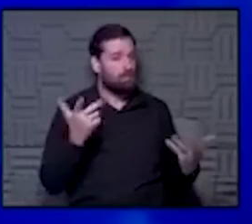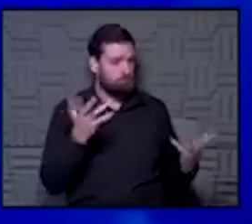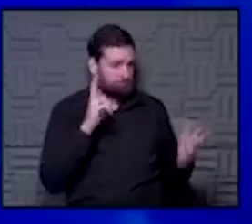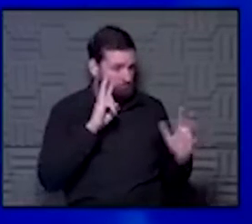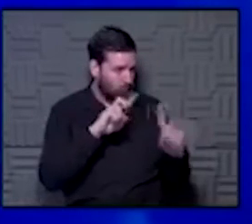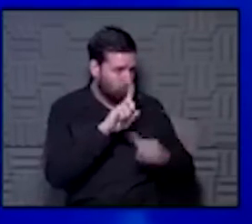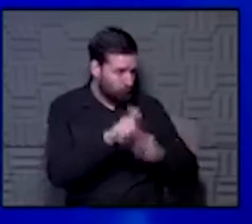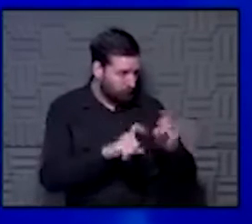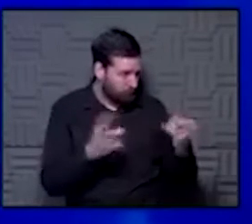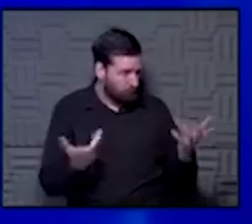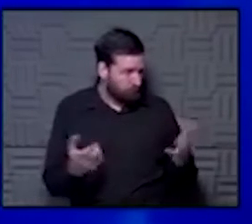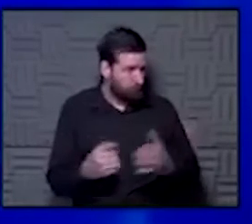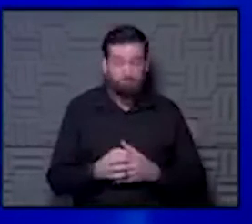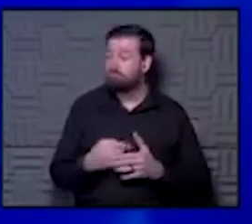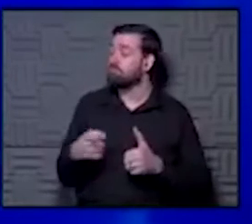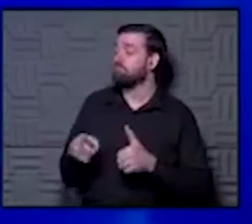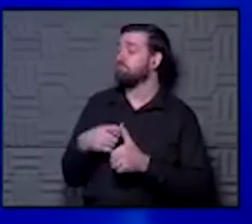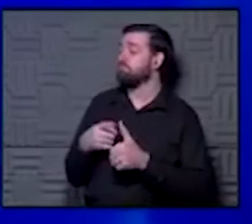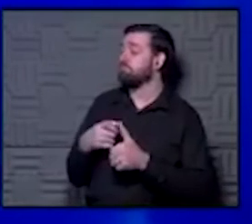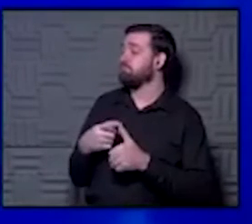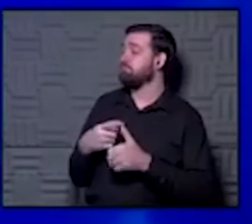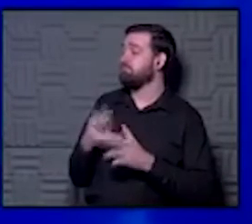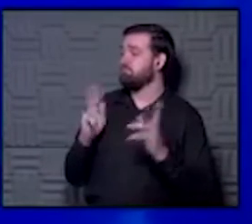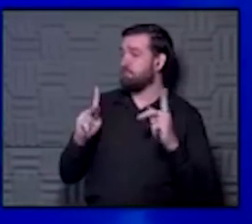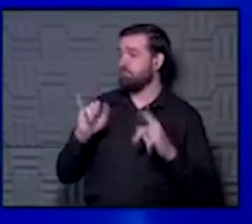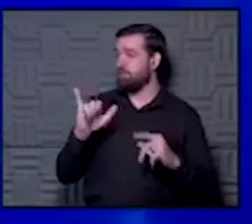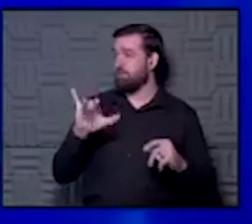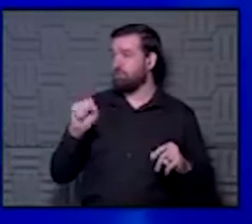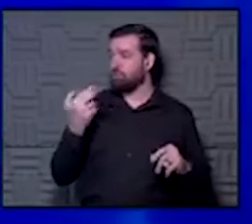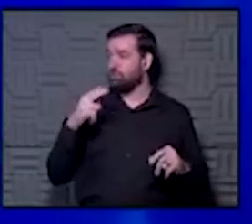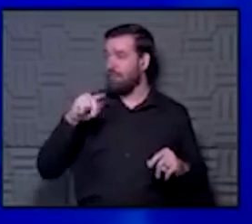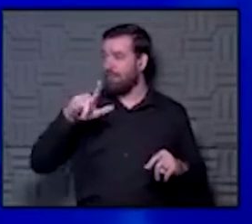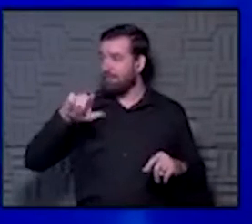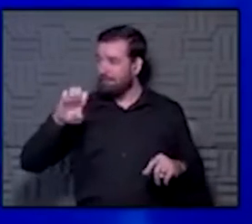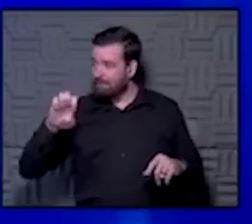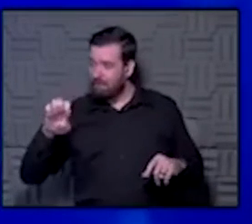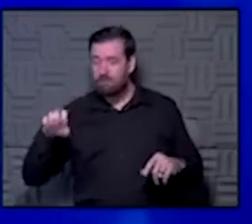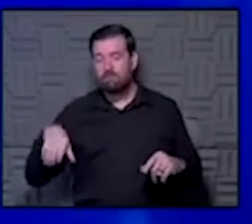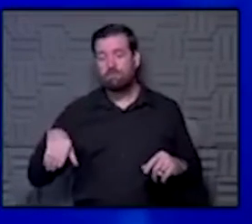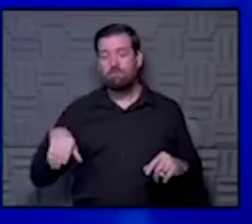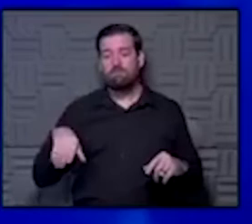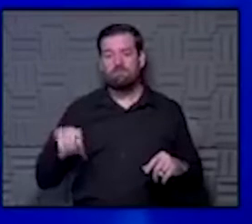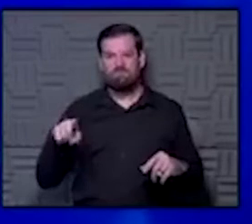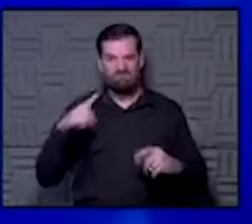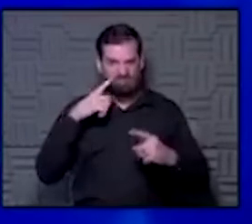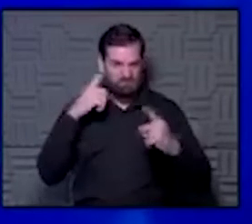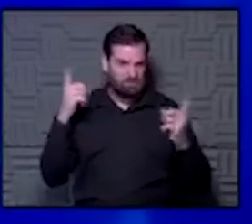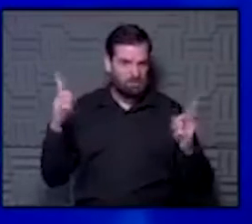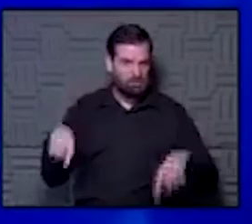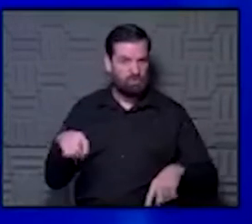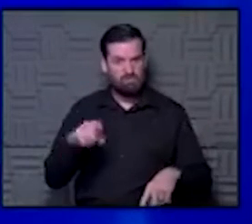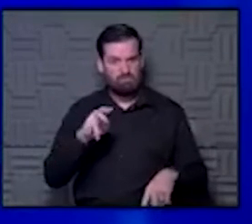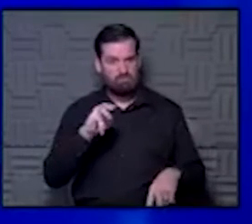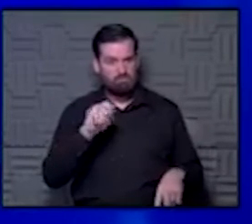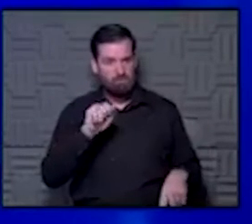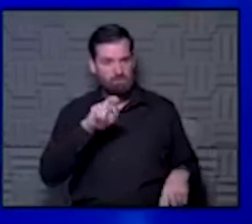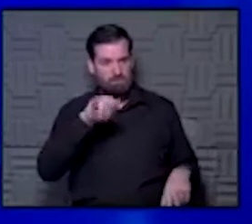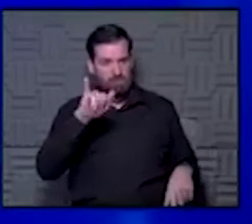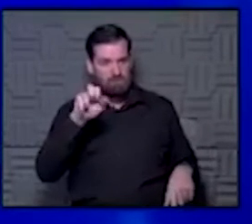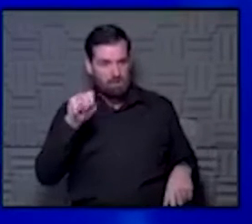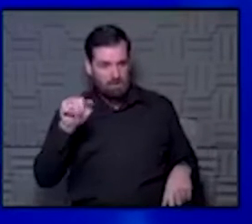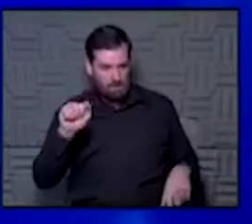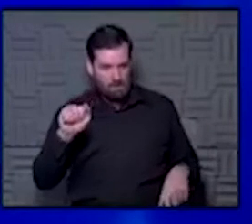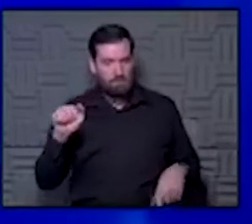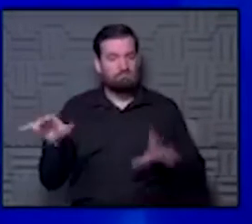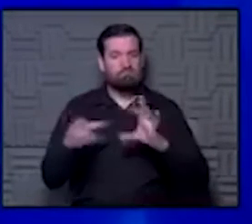we have out there today. I first want to say people like Shaleen, who is writing, she agrees with Mariana and is